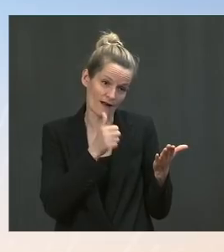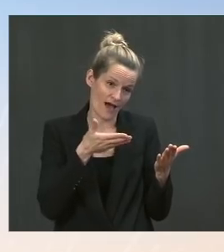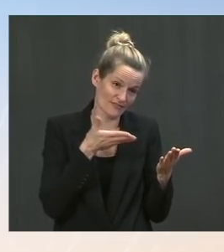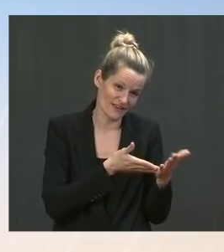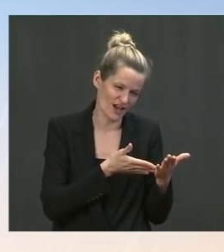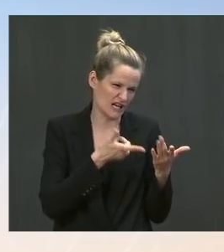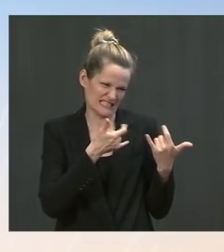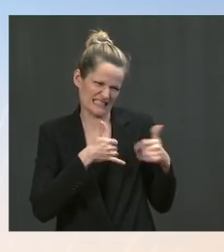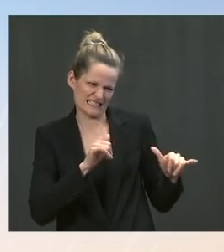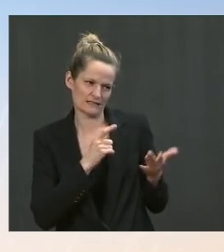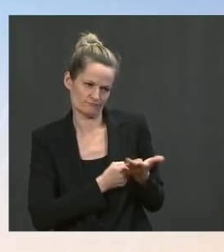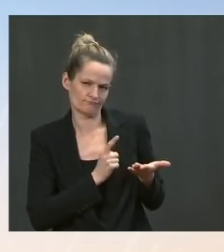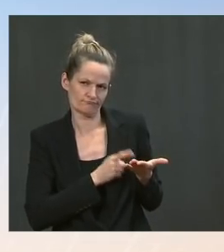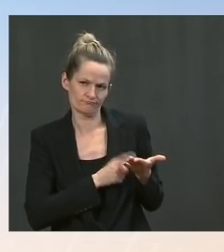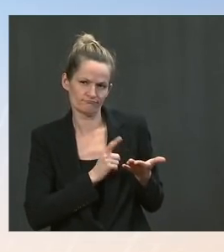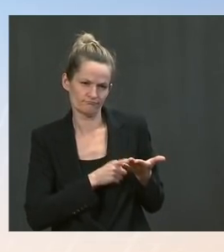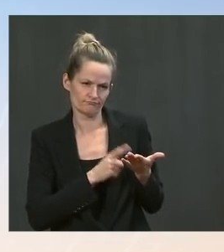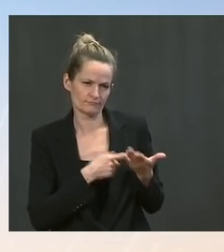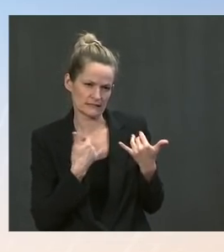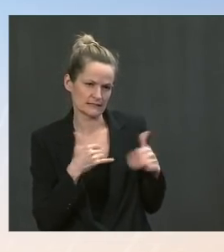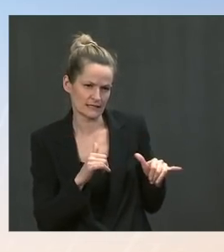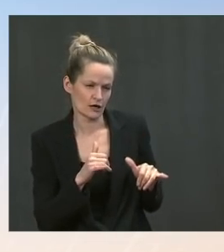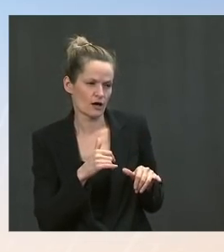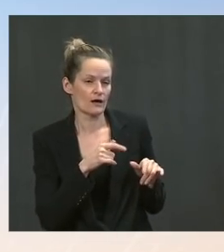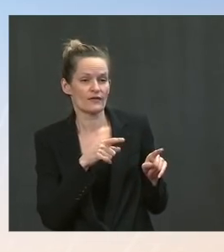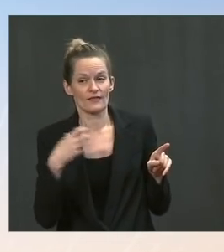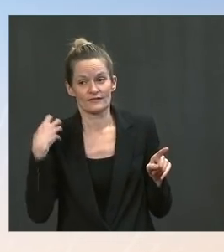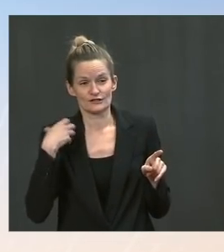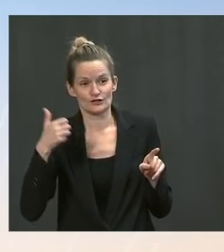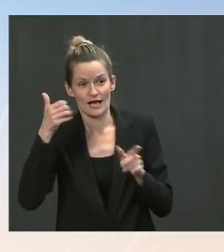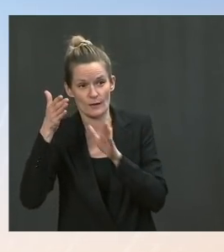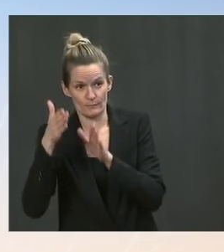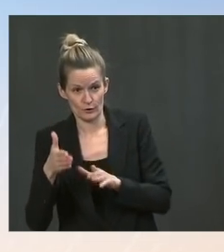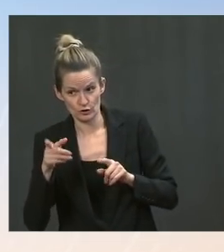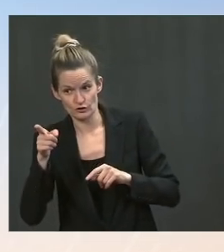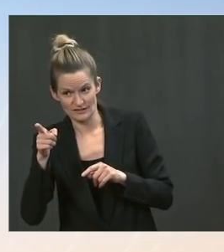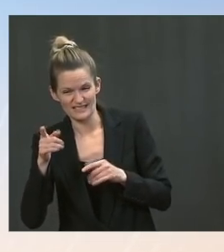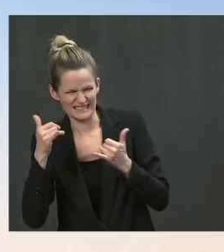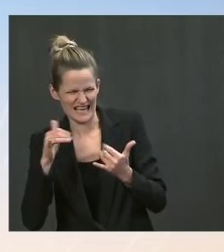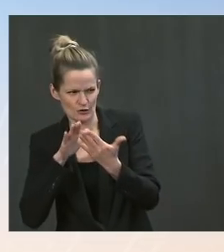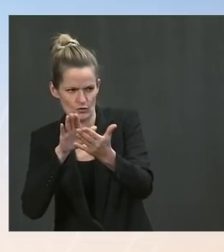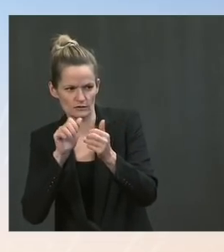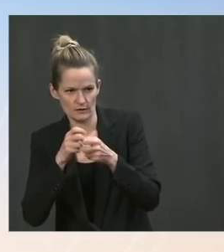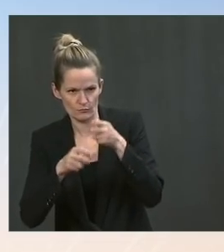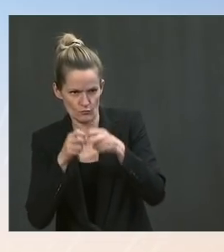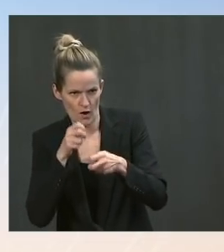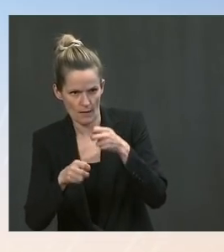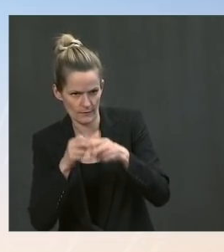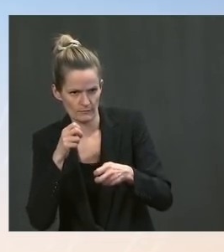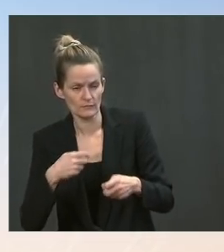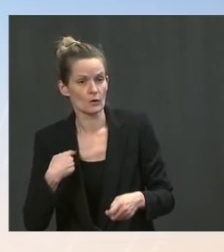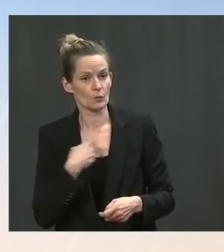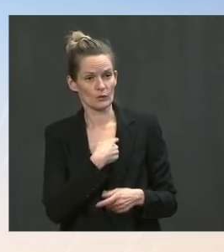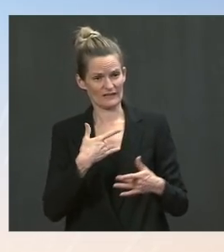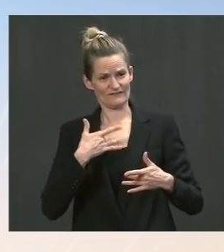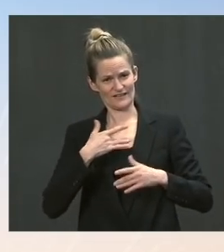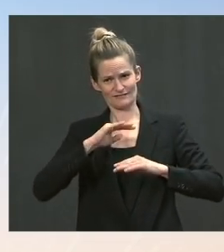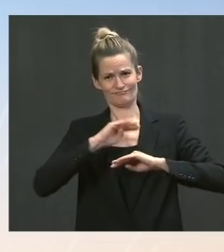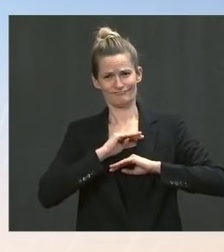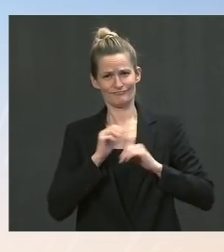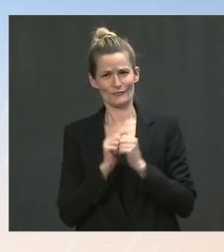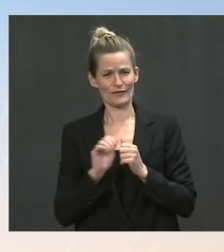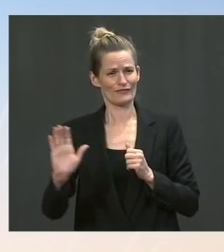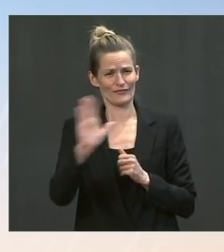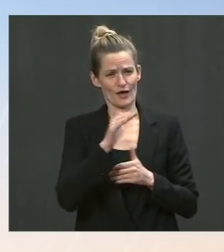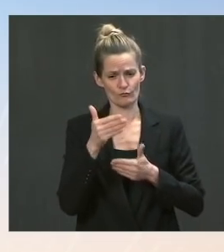leadership in pushing the Senate to address this issue. As I noted a little earlier, we are pleased with the progress that has yielded a compromise,